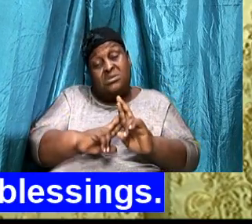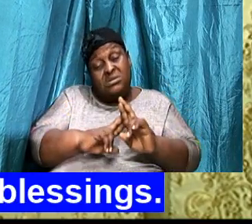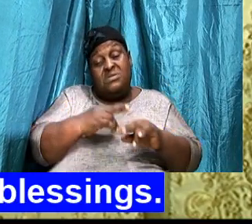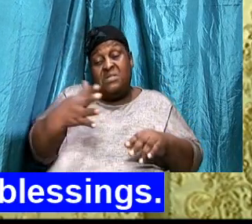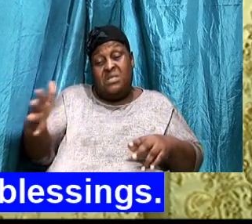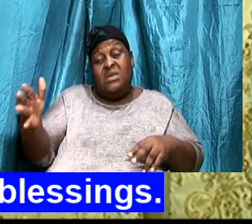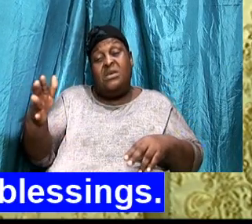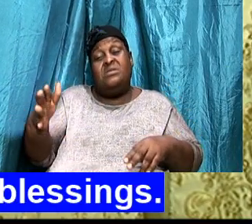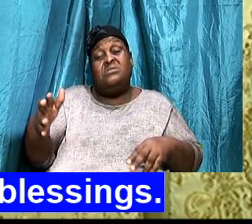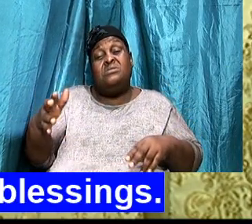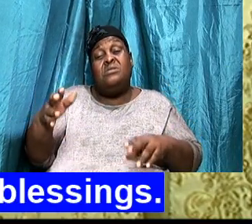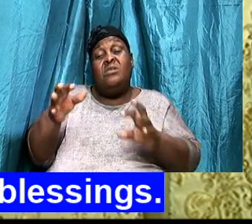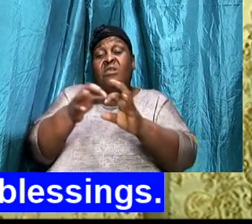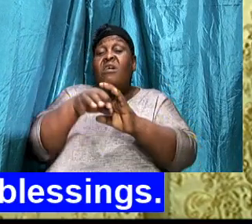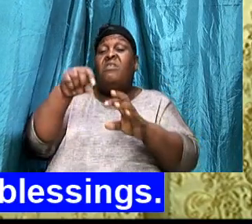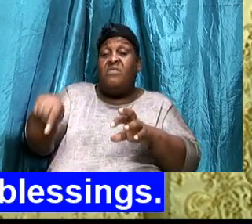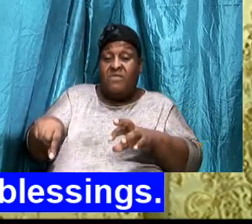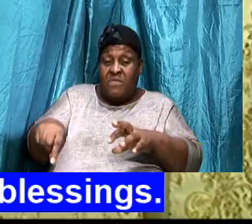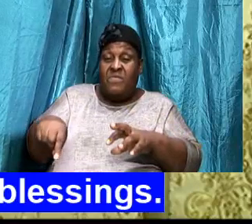But I've never seen,